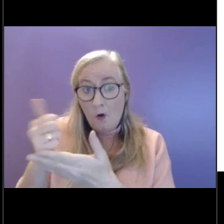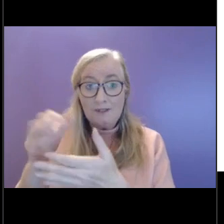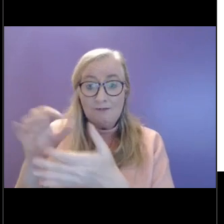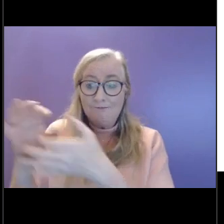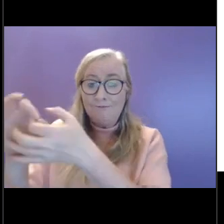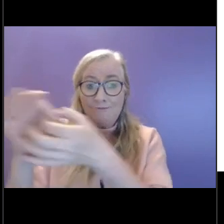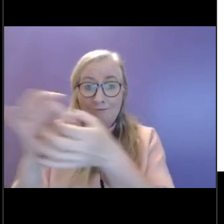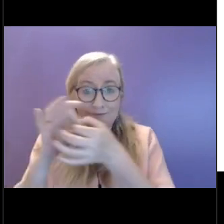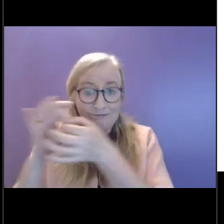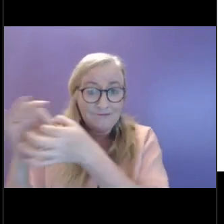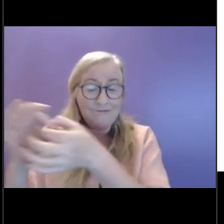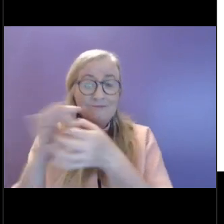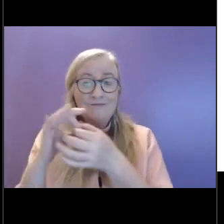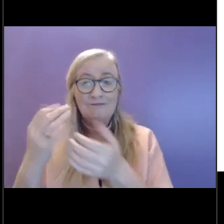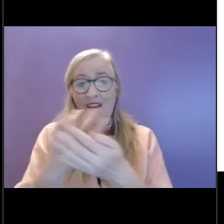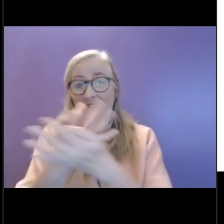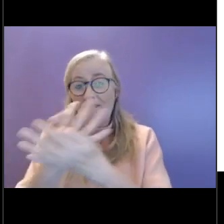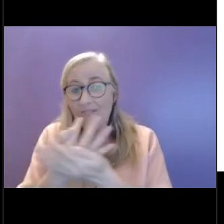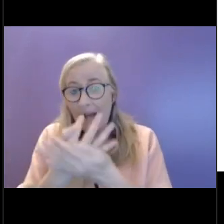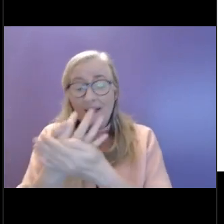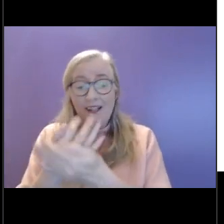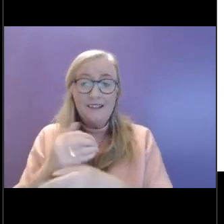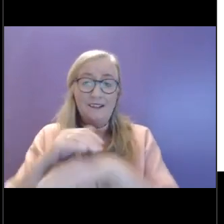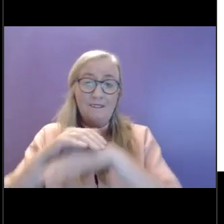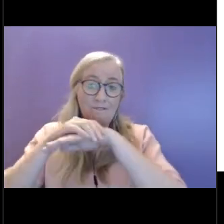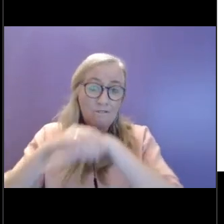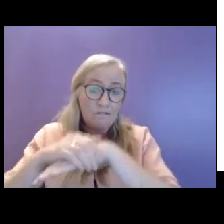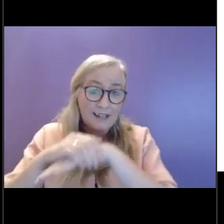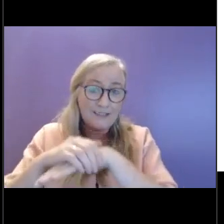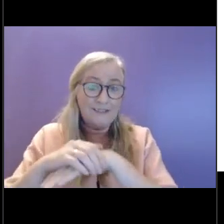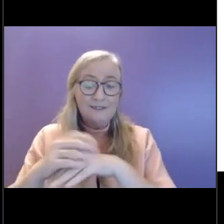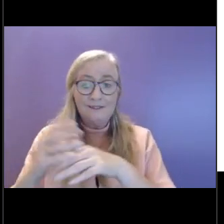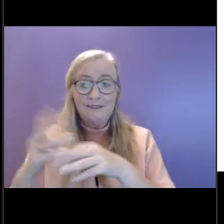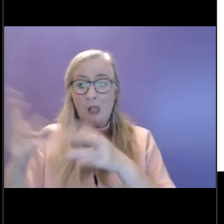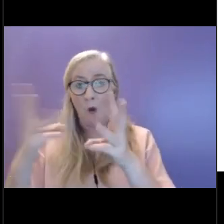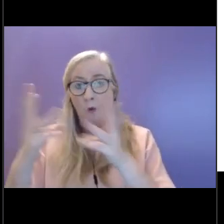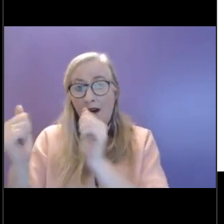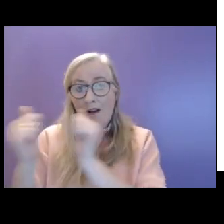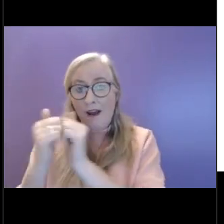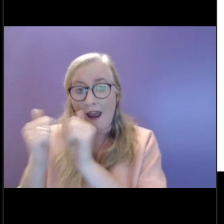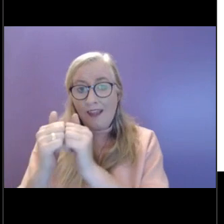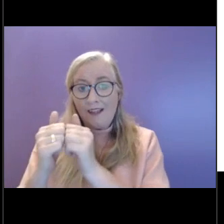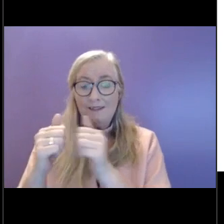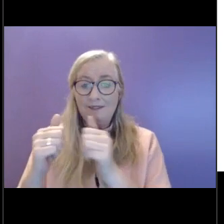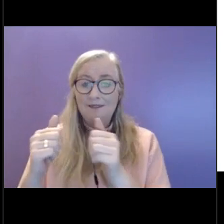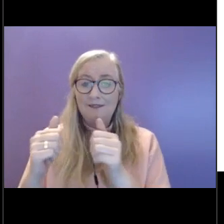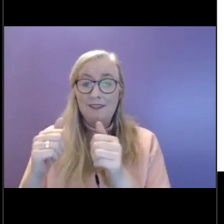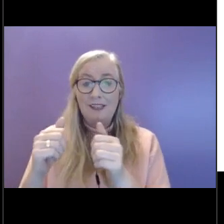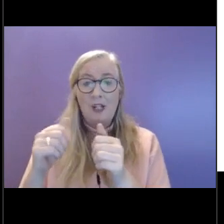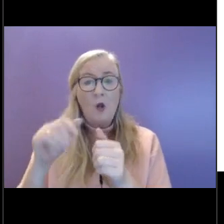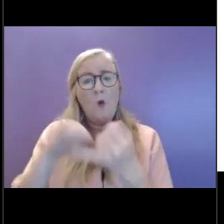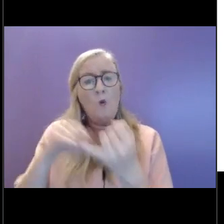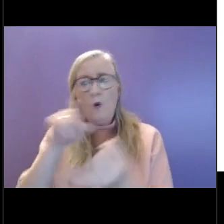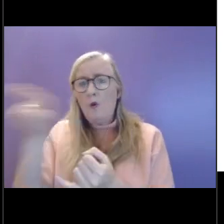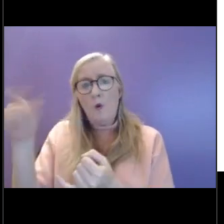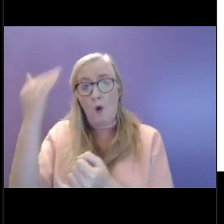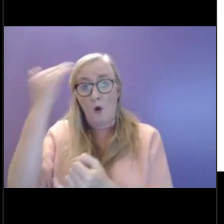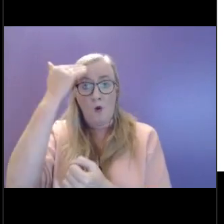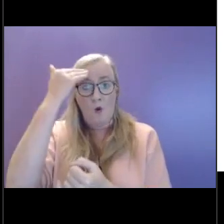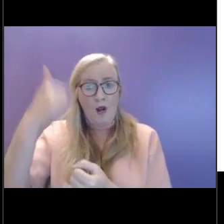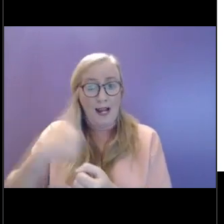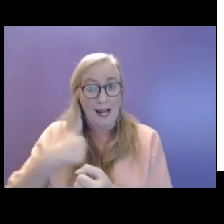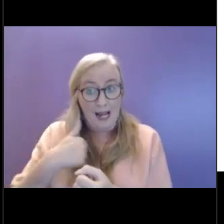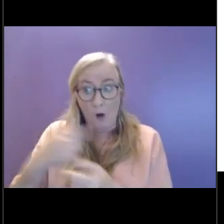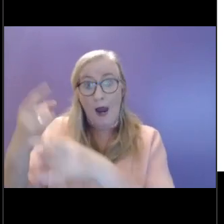colleagues, with family, with other people who who know you and who can help you look